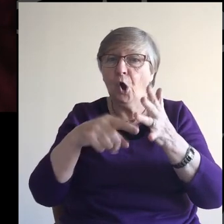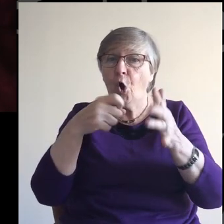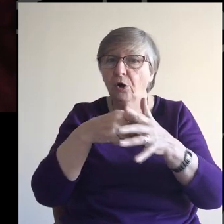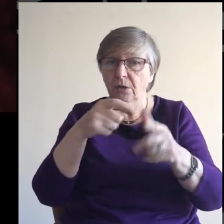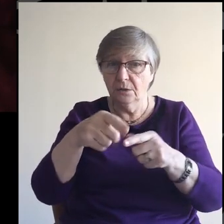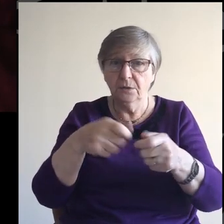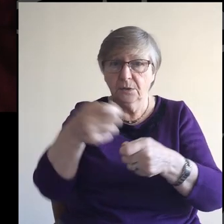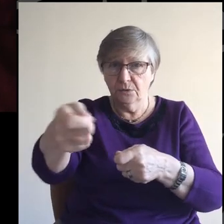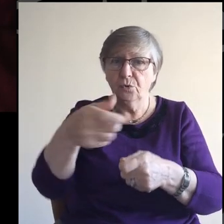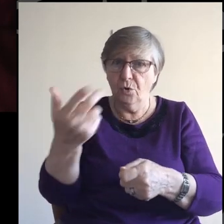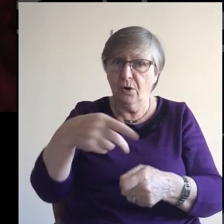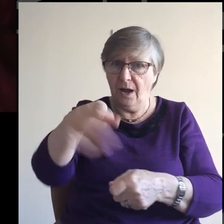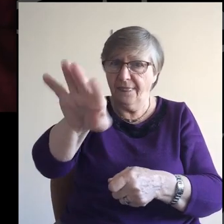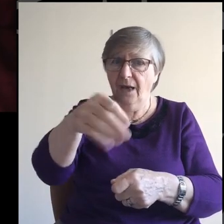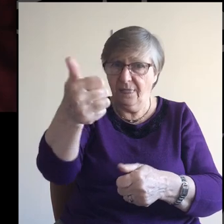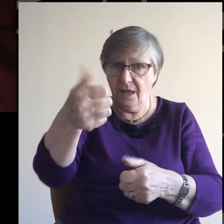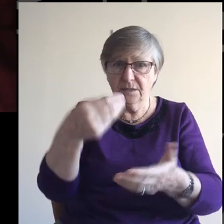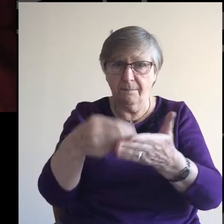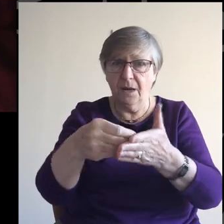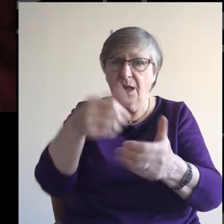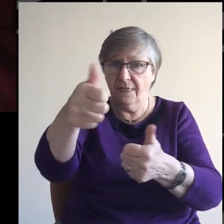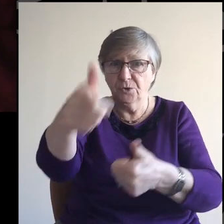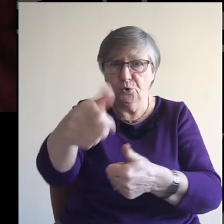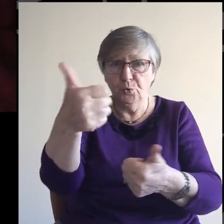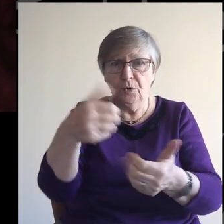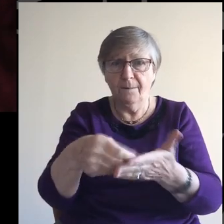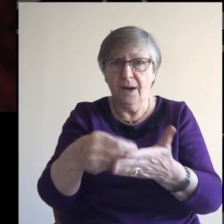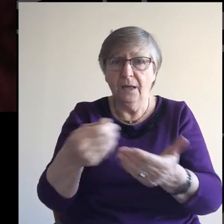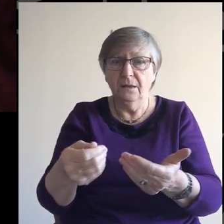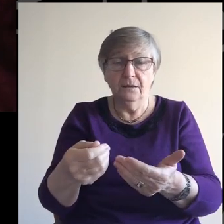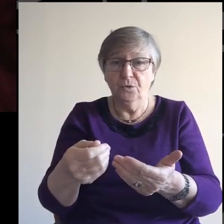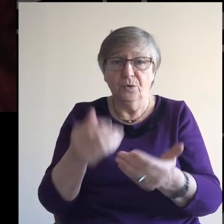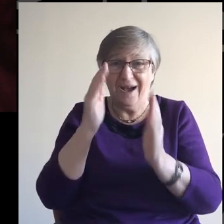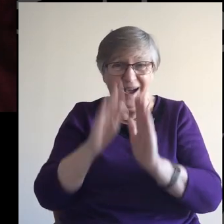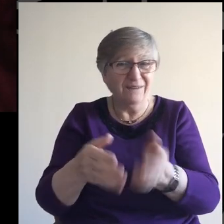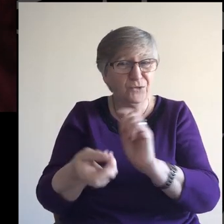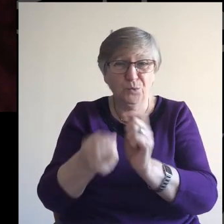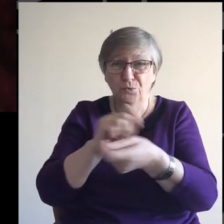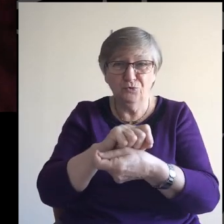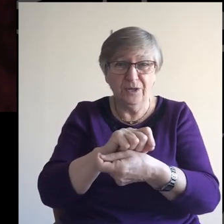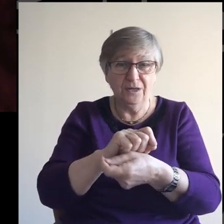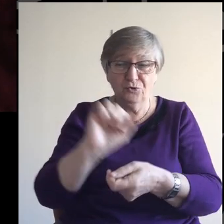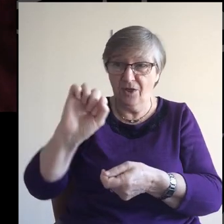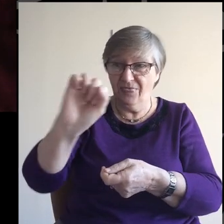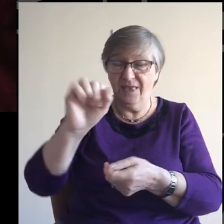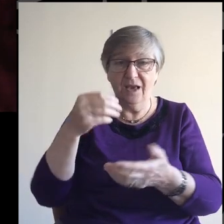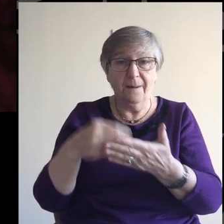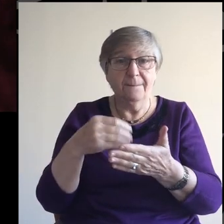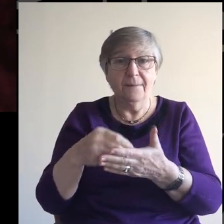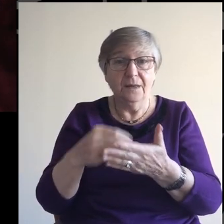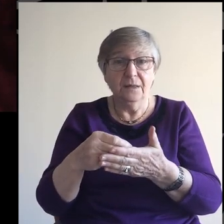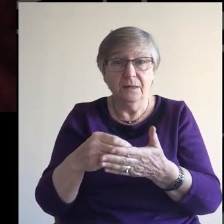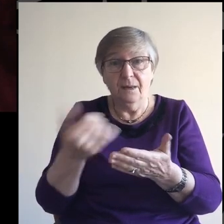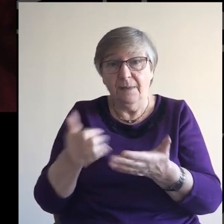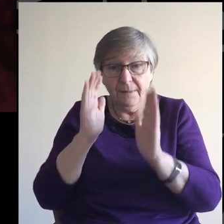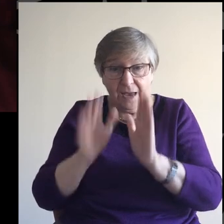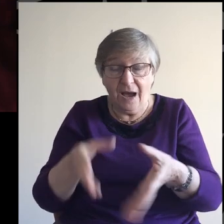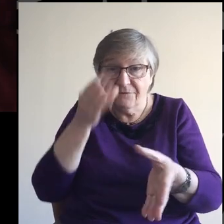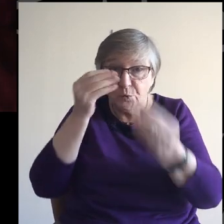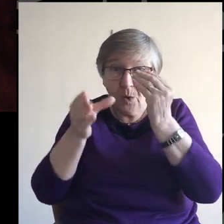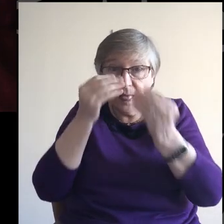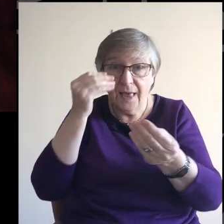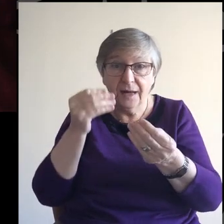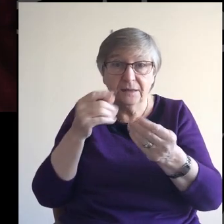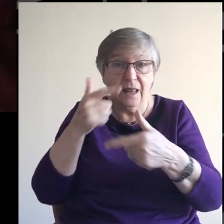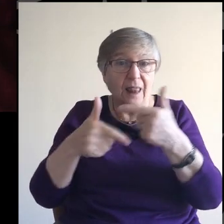this is money, pal, you know. Don't be racist here. No, I have to use their currency. I mean, we have to learn language, certainly